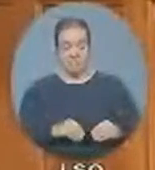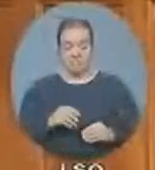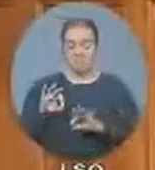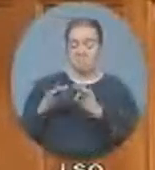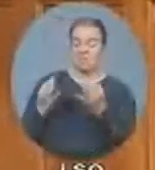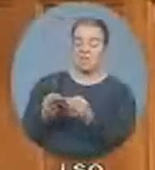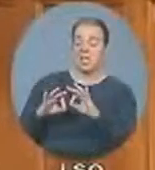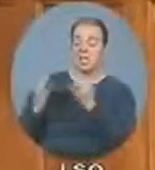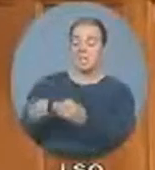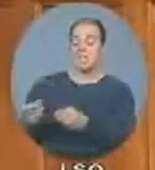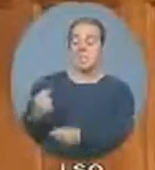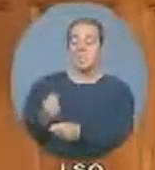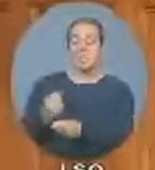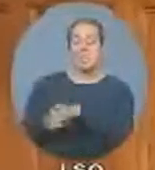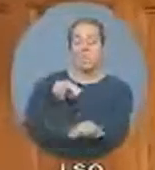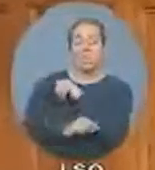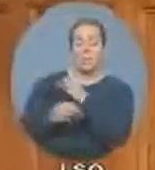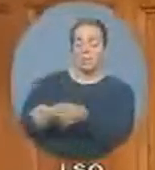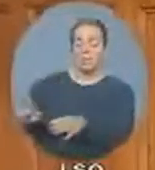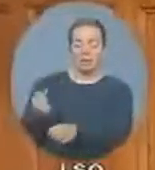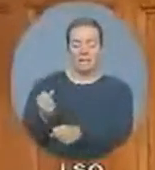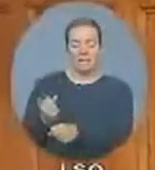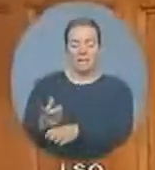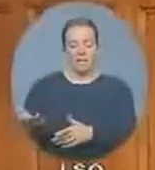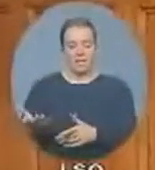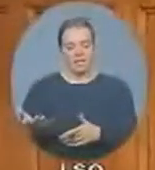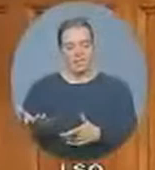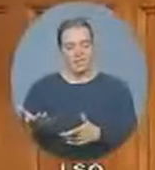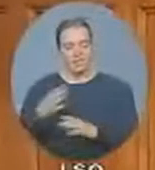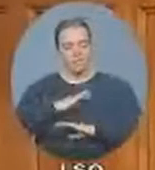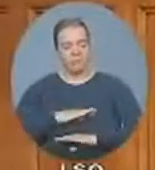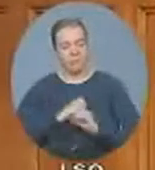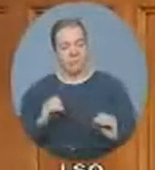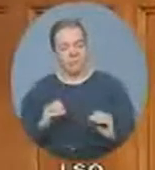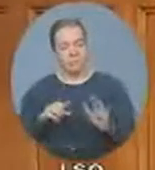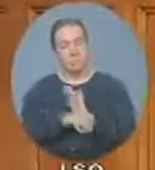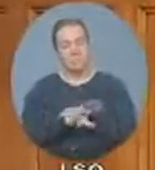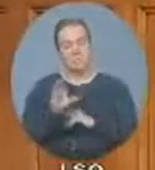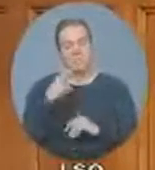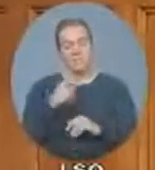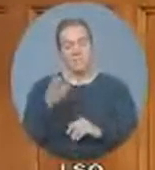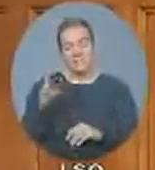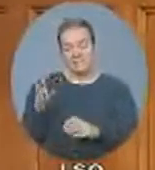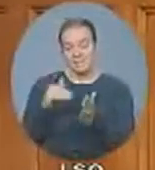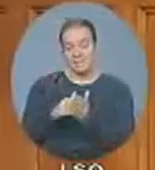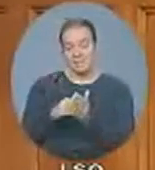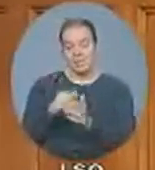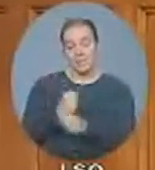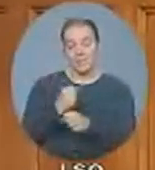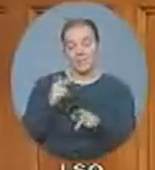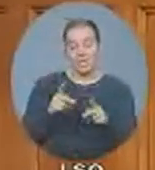Statistics Canada today says 16,000 lost their jobs in November. Study after study has shown the negative impacts